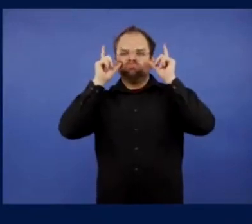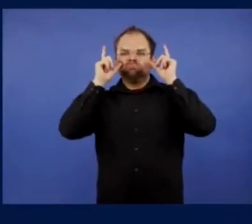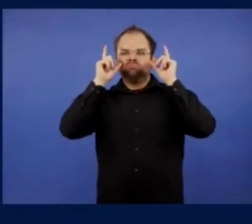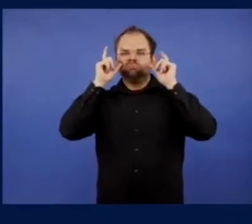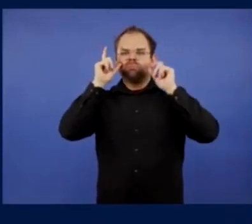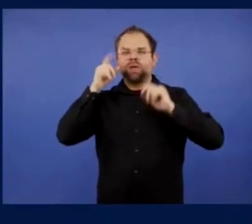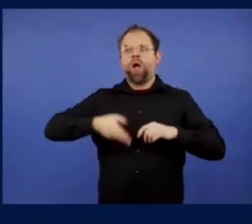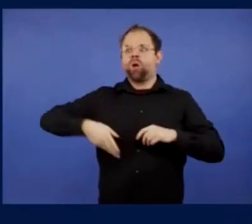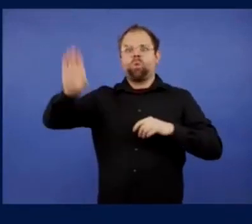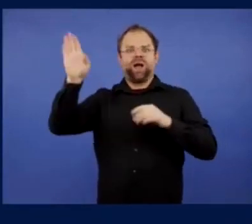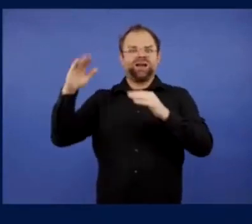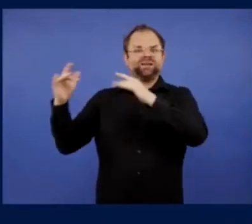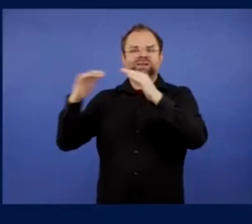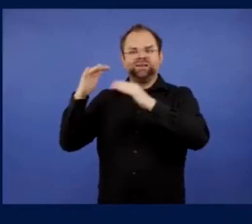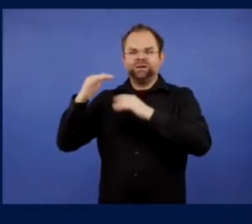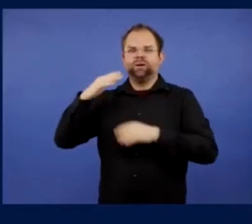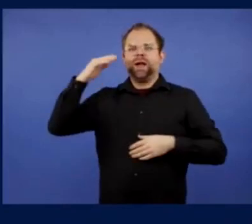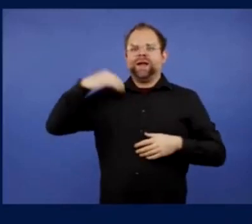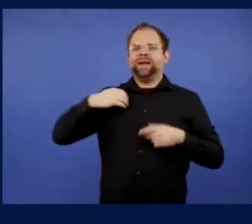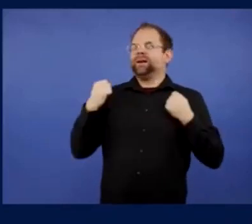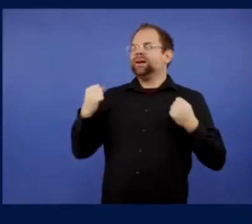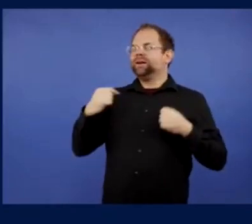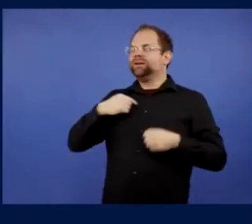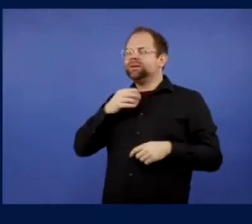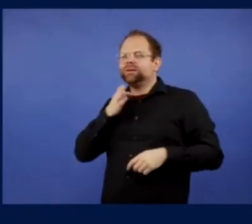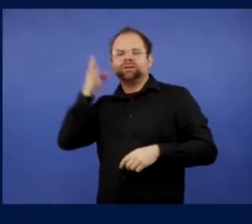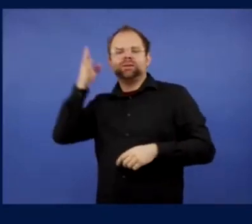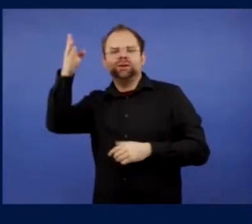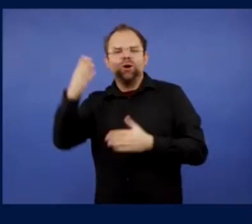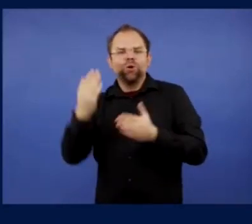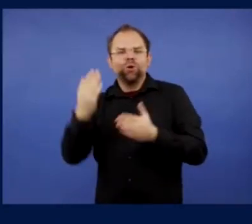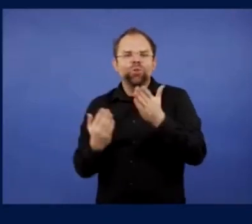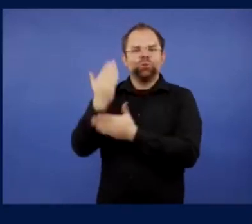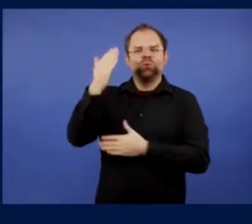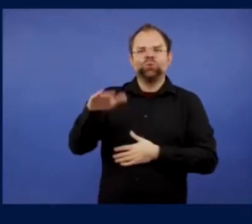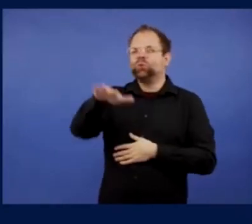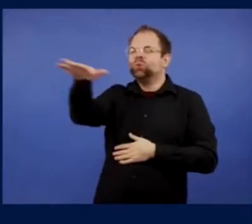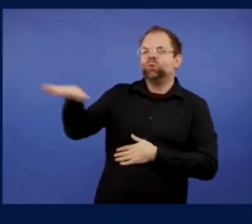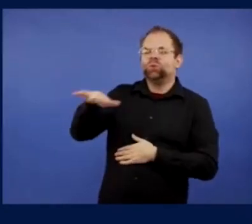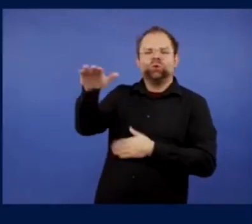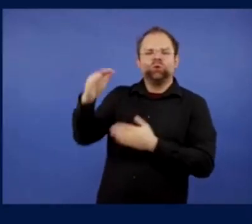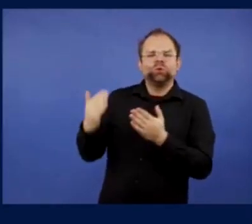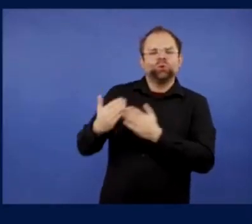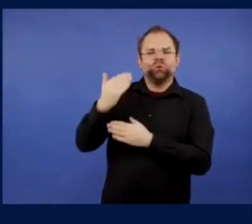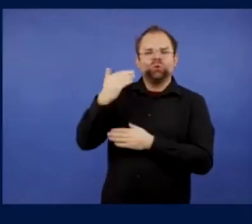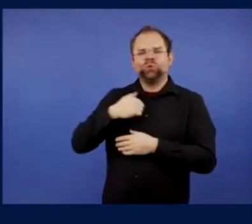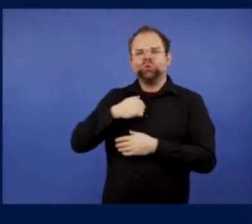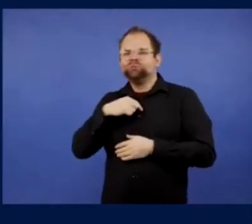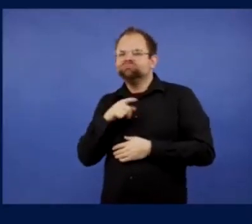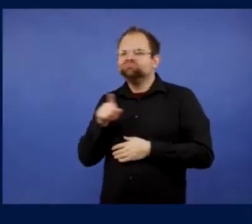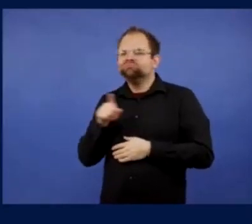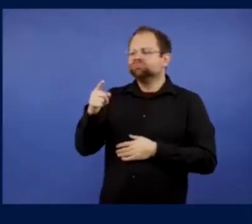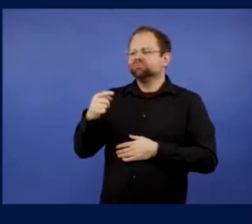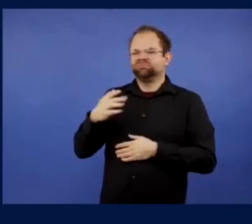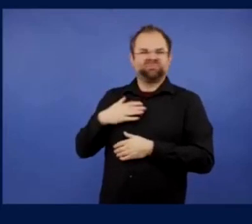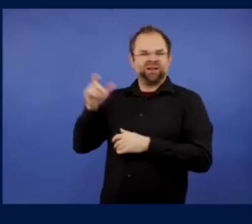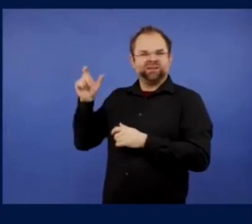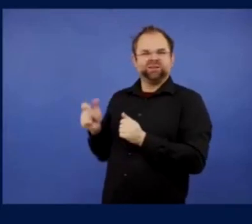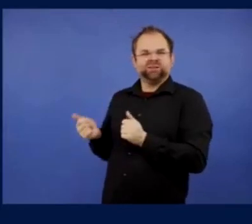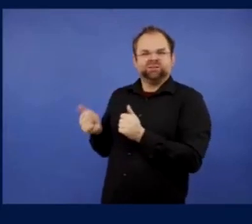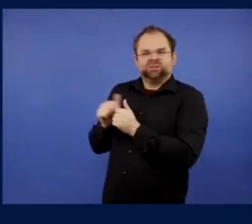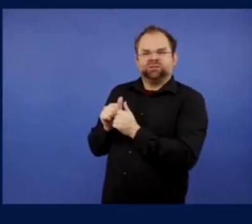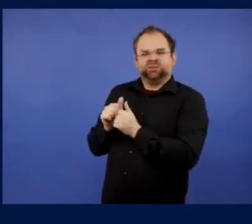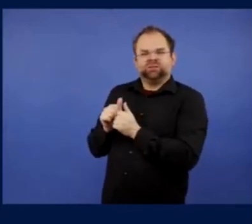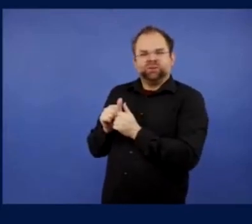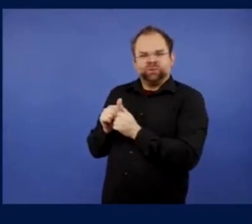atmosphere and, you know, the banter between the, between the two, the two grounds. It's, um, it's completely different to a home